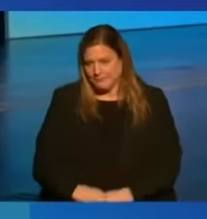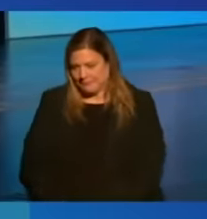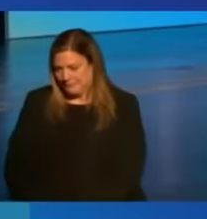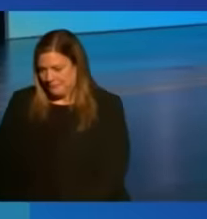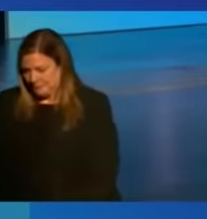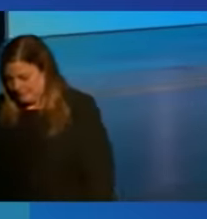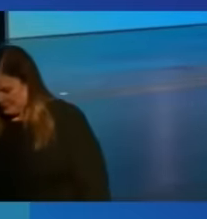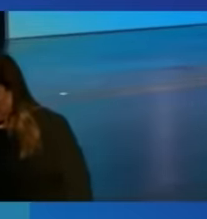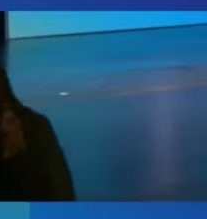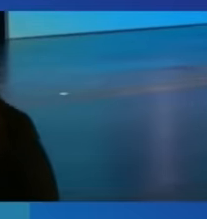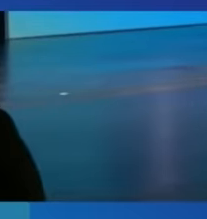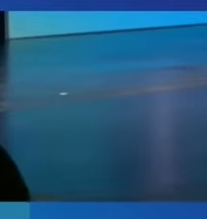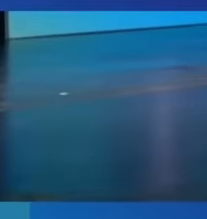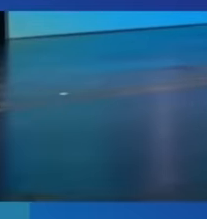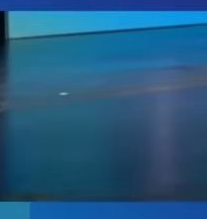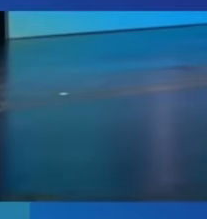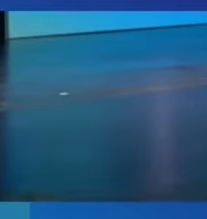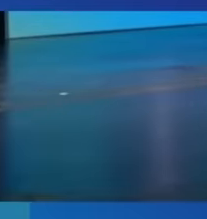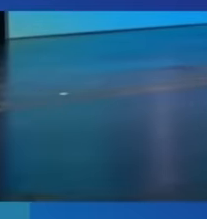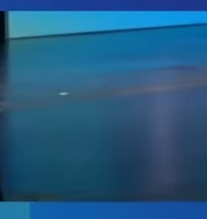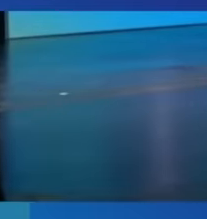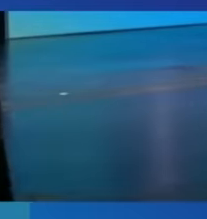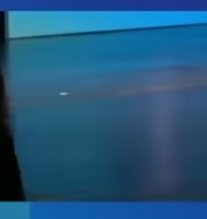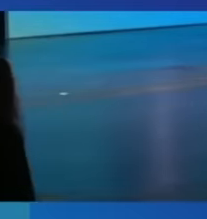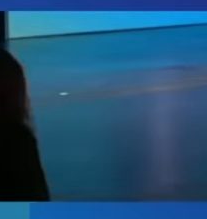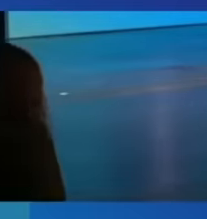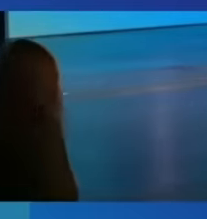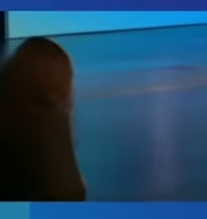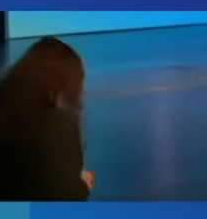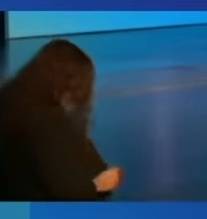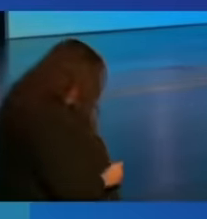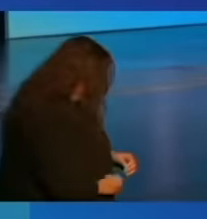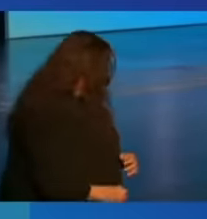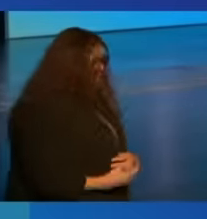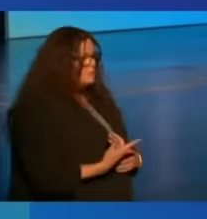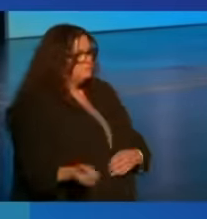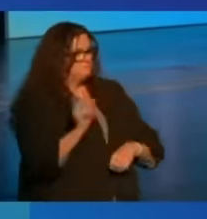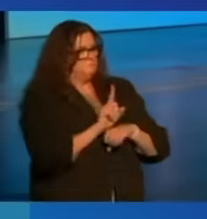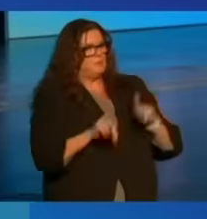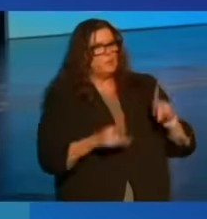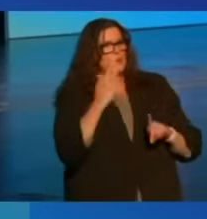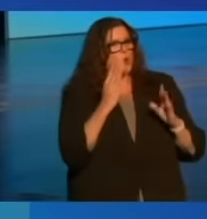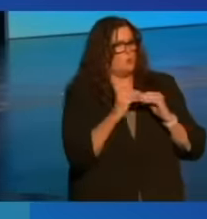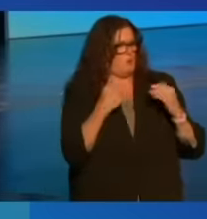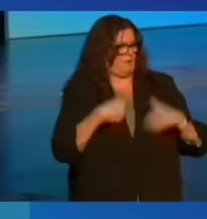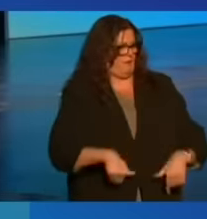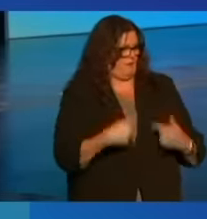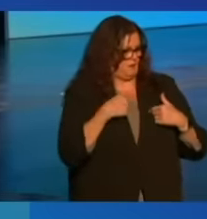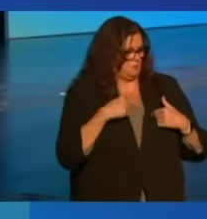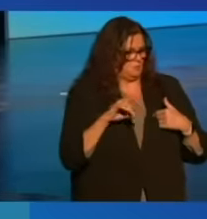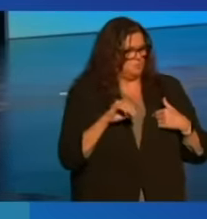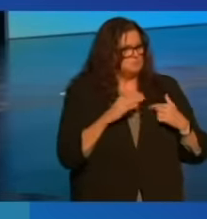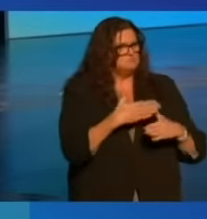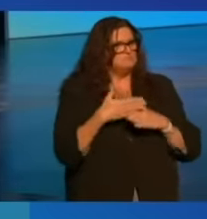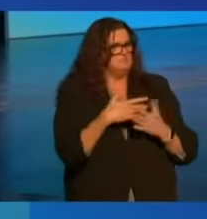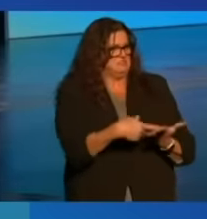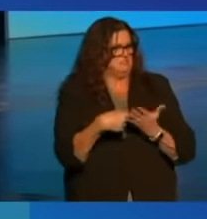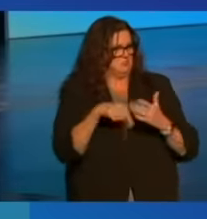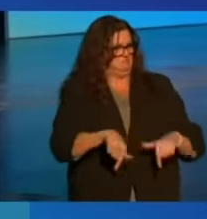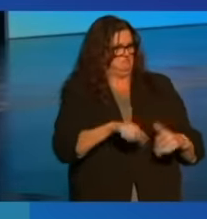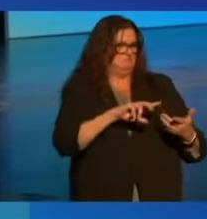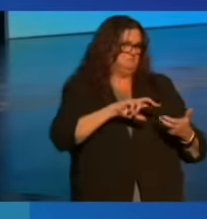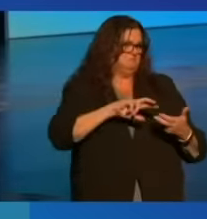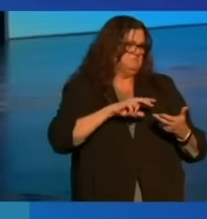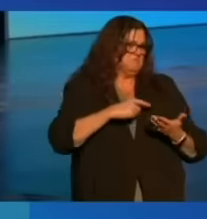And then we're going to bring up people who know more about this than I do to share a discussion around these issues.